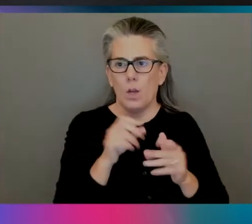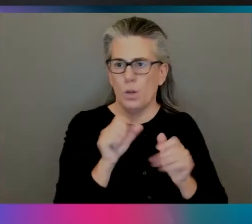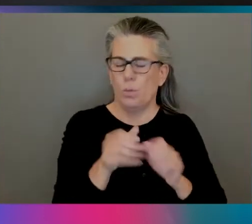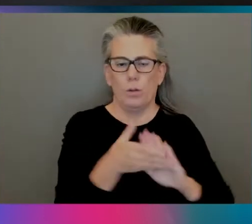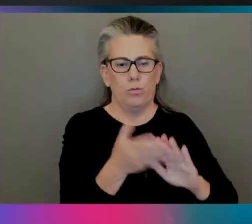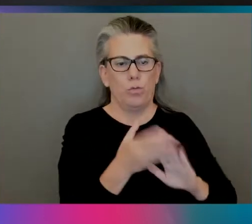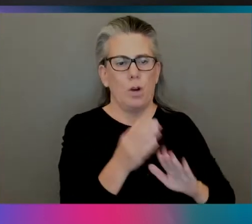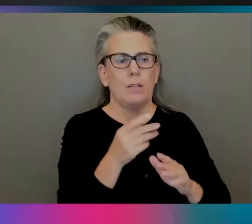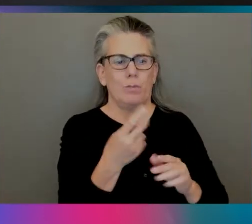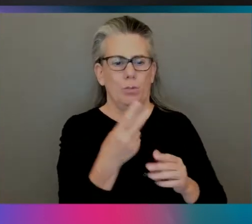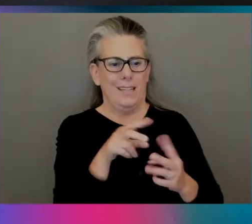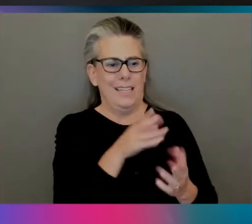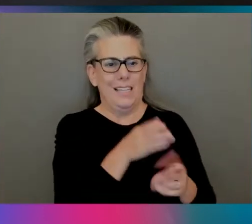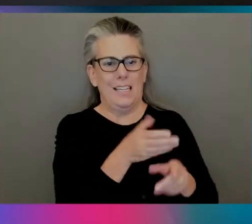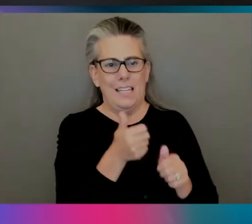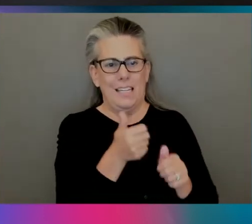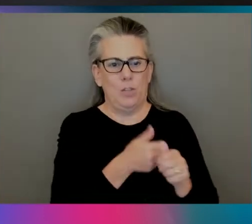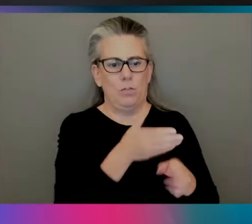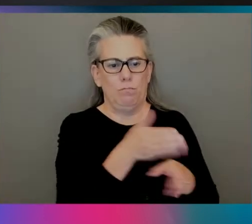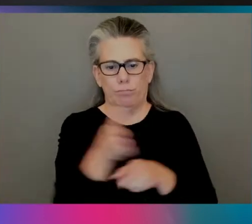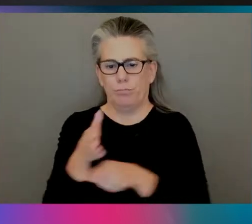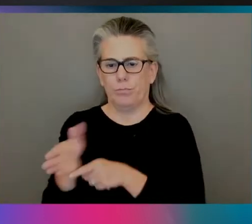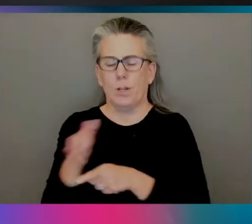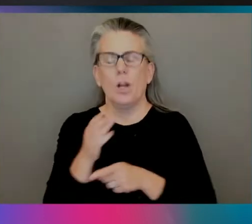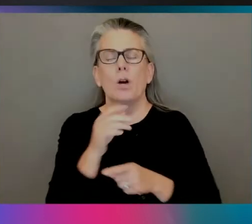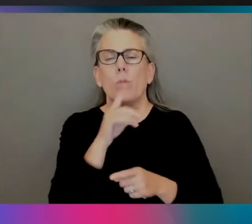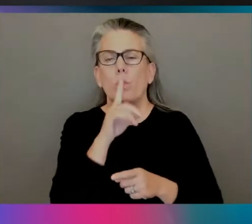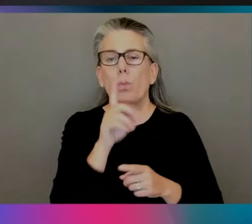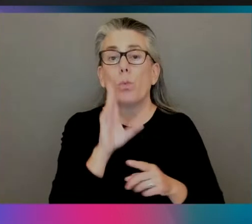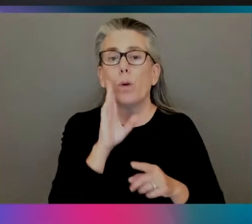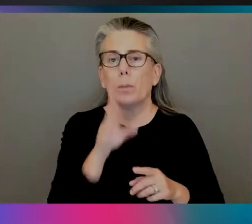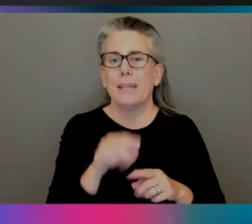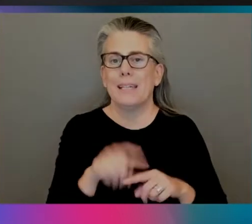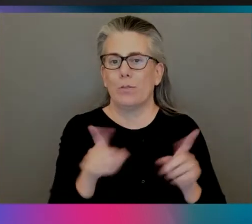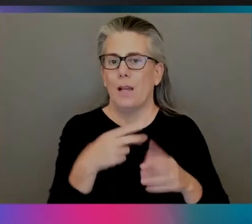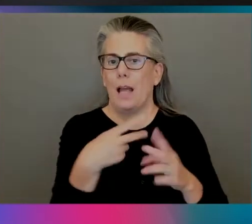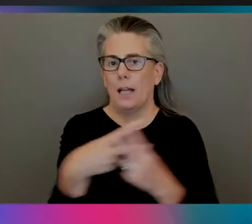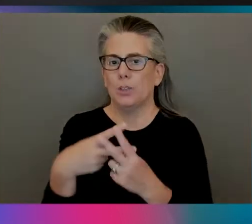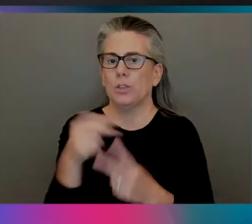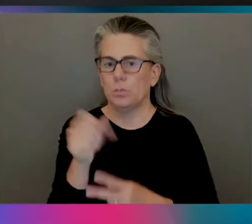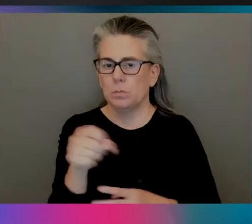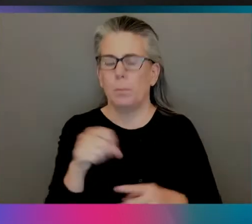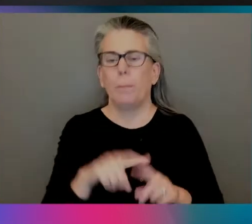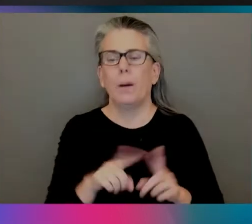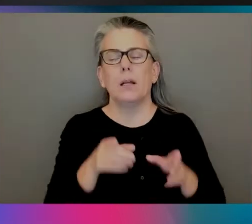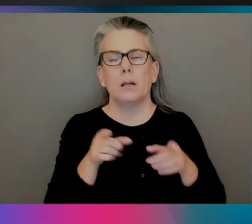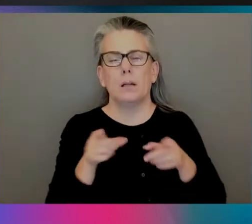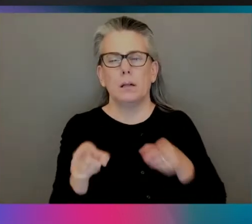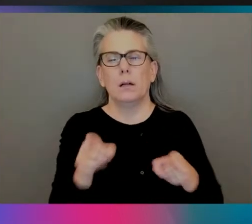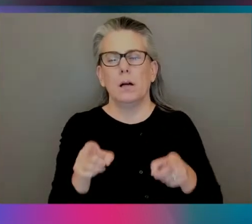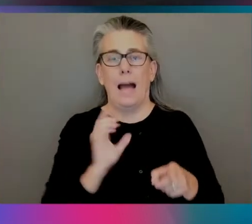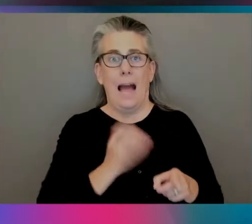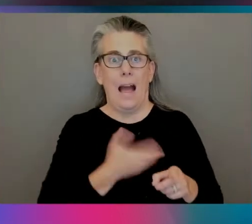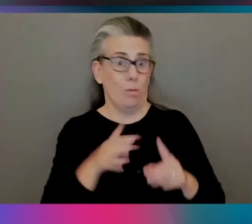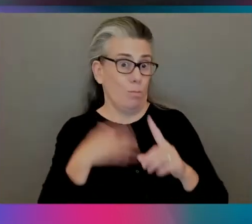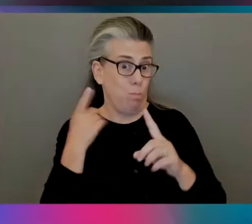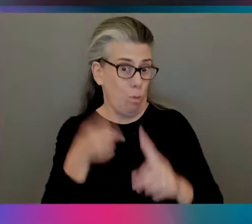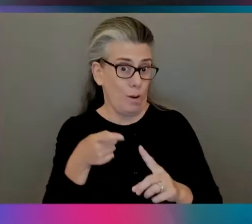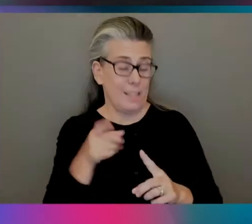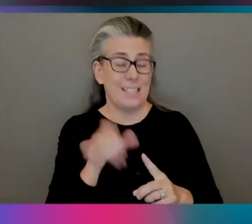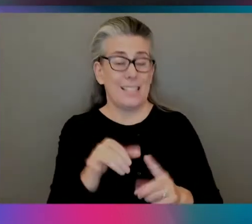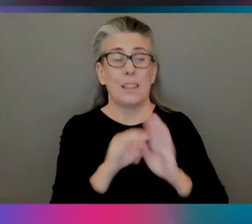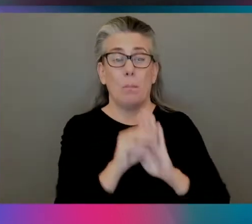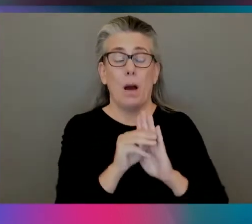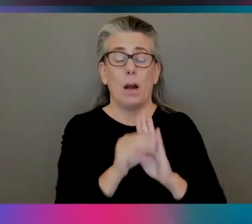the other one, like, they would not be the same hash. But, you know, our claim is that the model comes out without any change